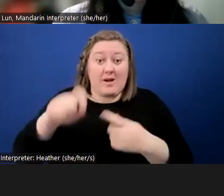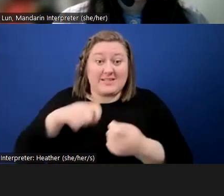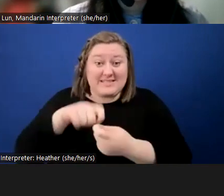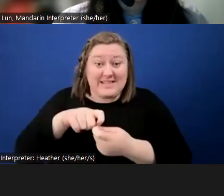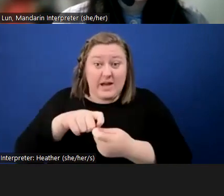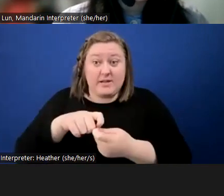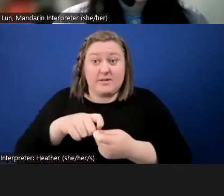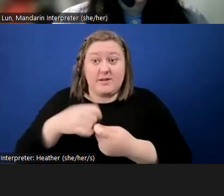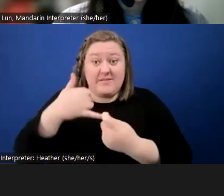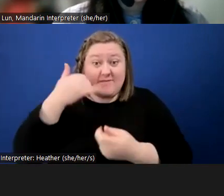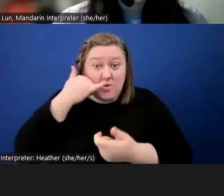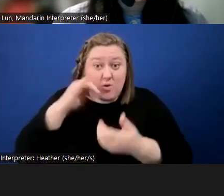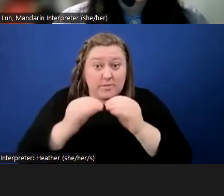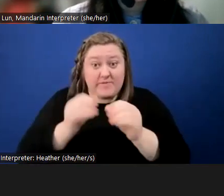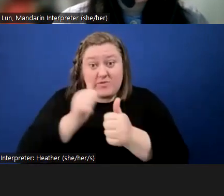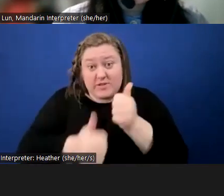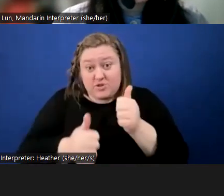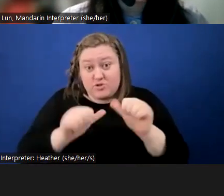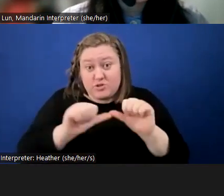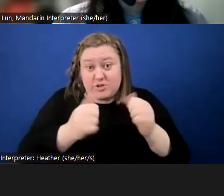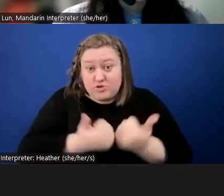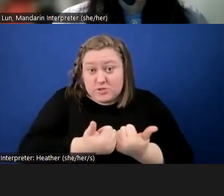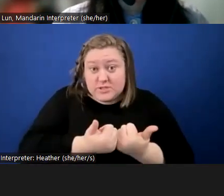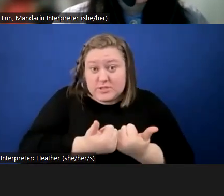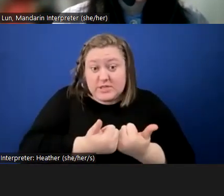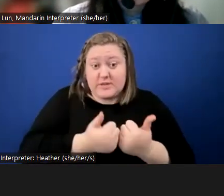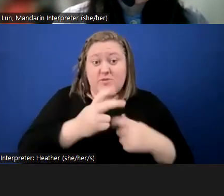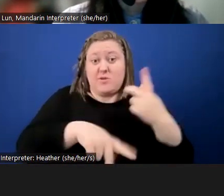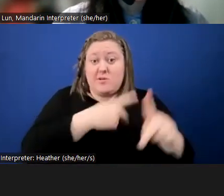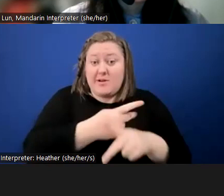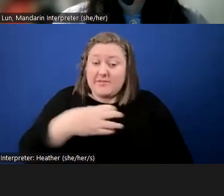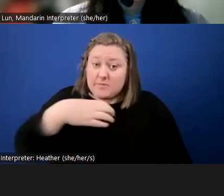agency for a type of complaint?